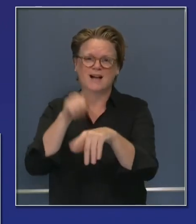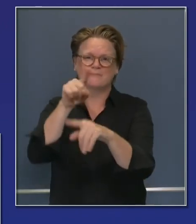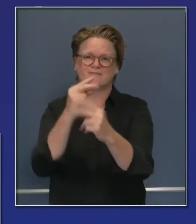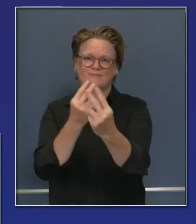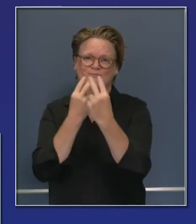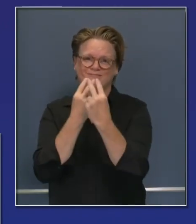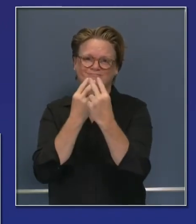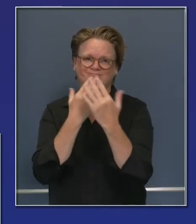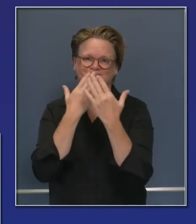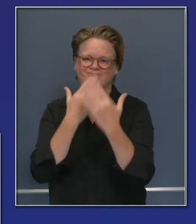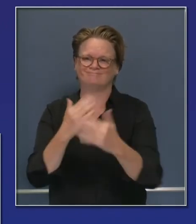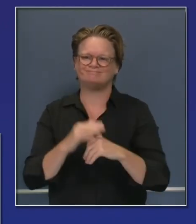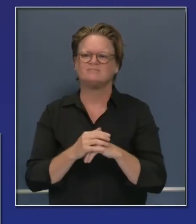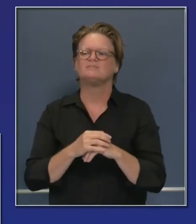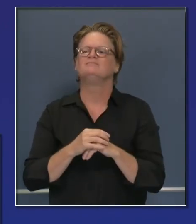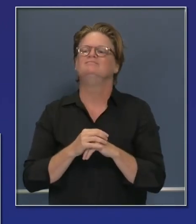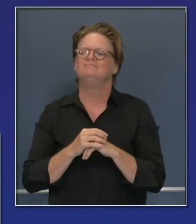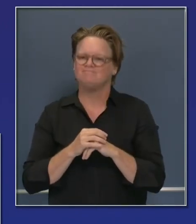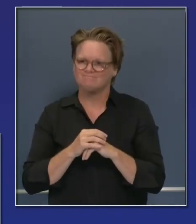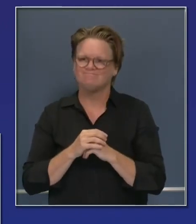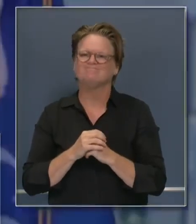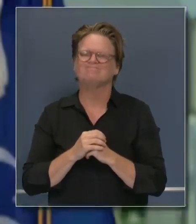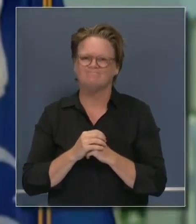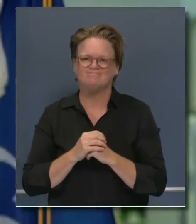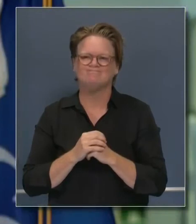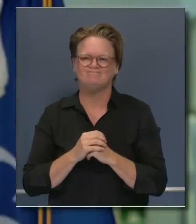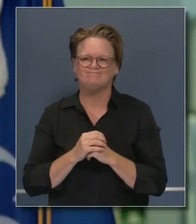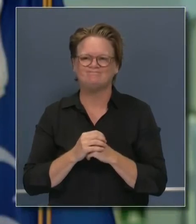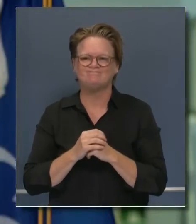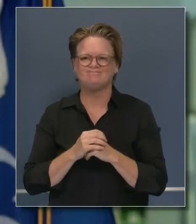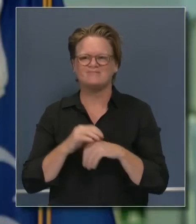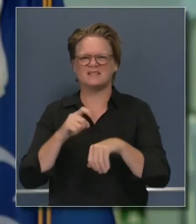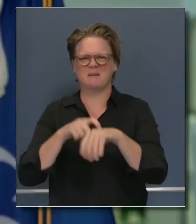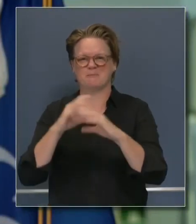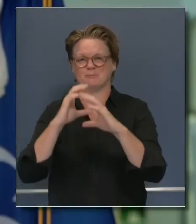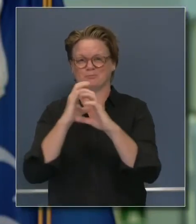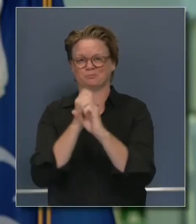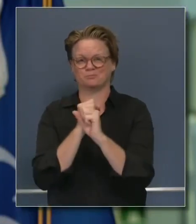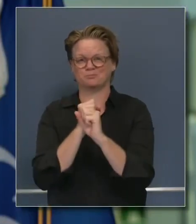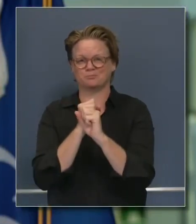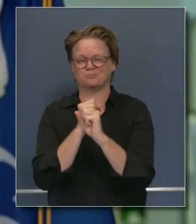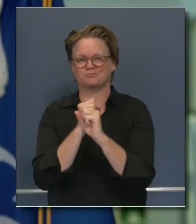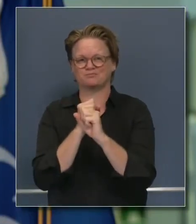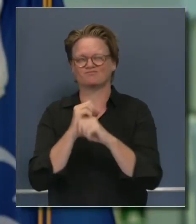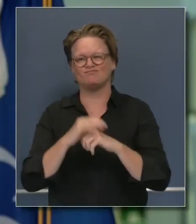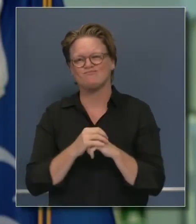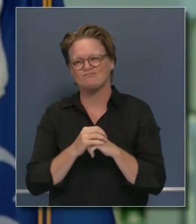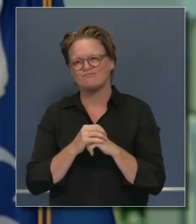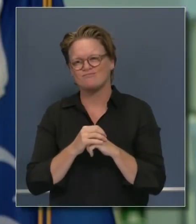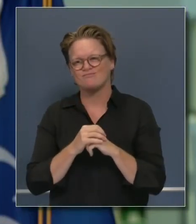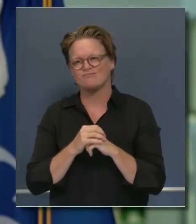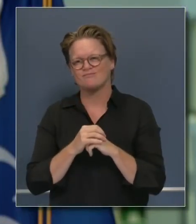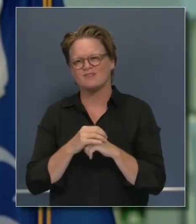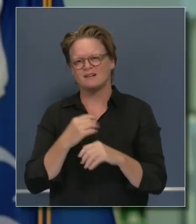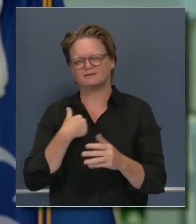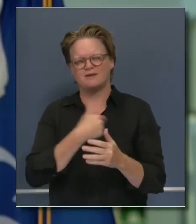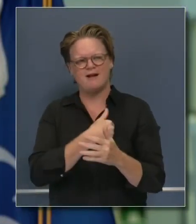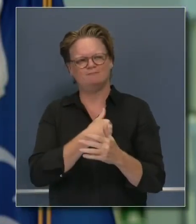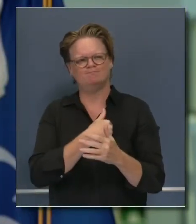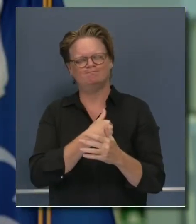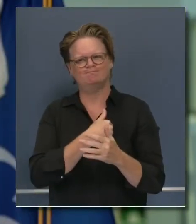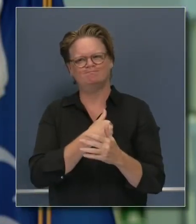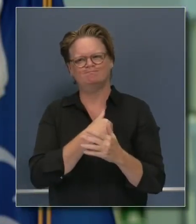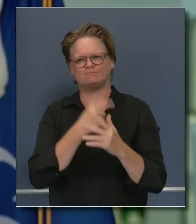it is about time for us to now move into a new phase. We look forward on Friday